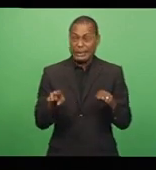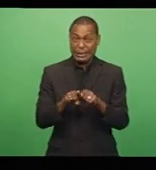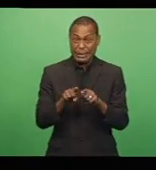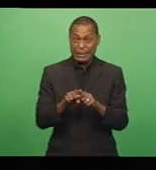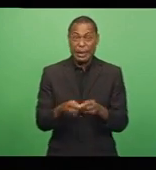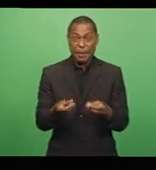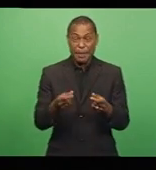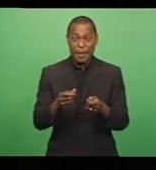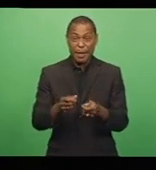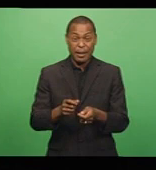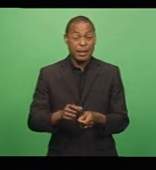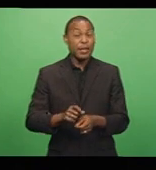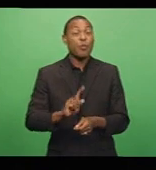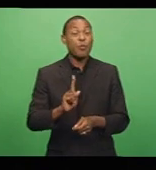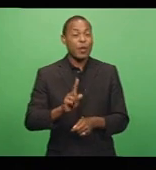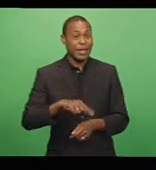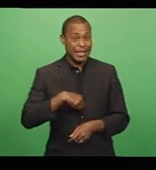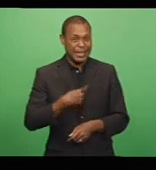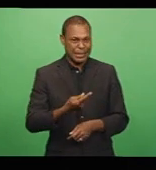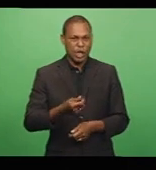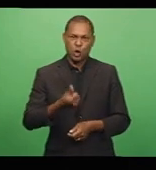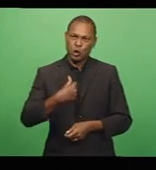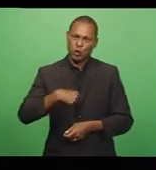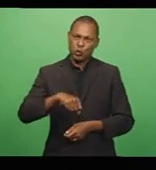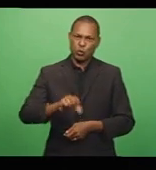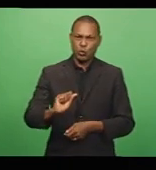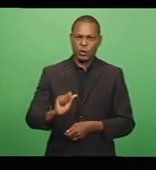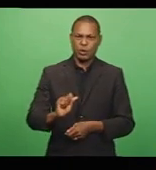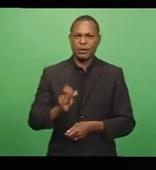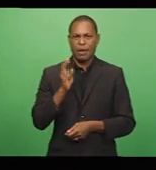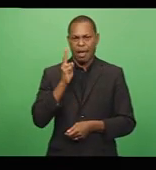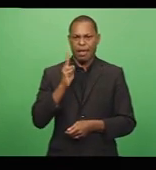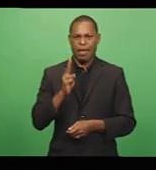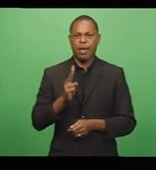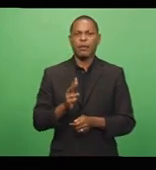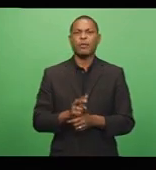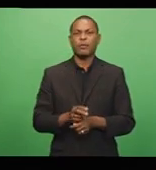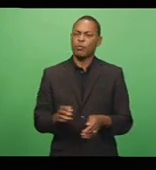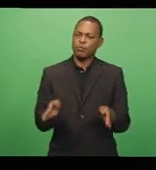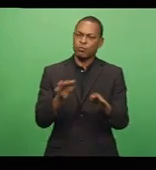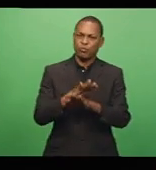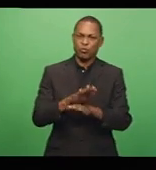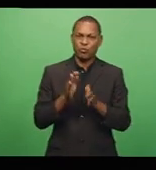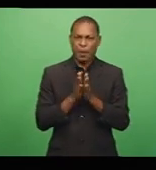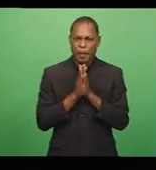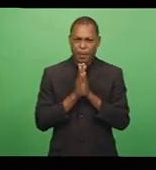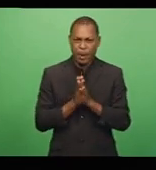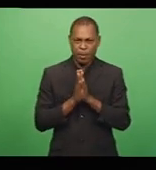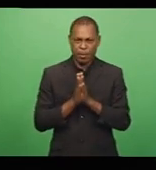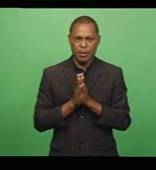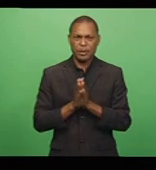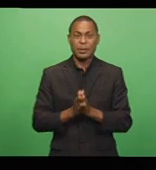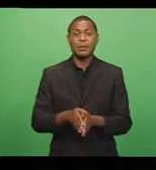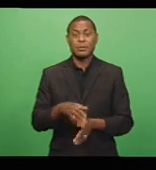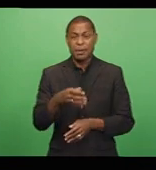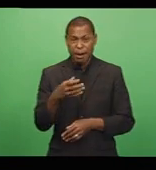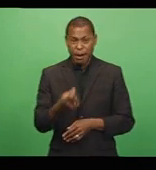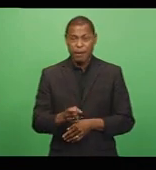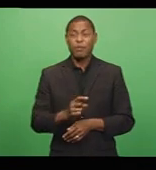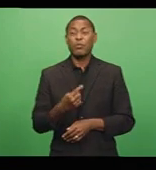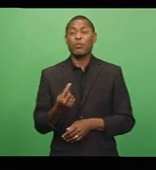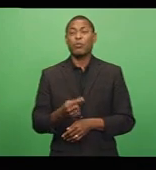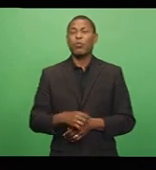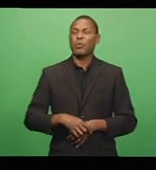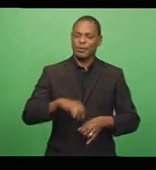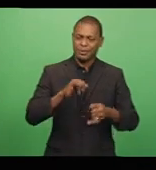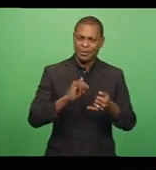sent would be used for his funeral prayers back here in Sambetto. Faiz Ali is survived by his son